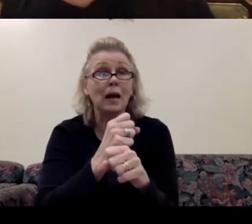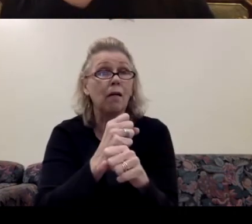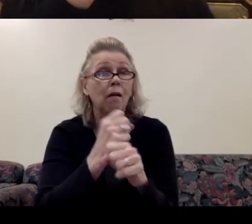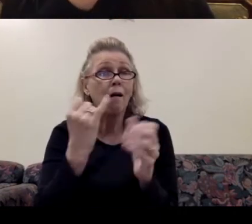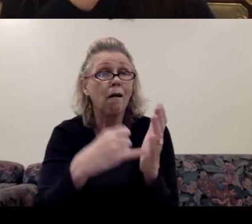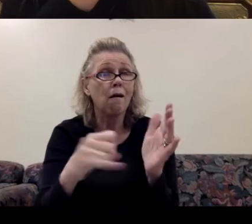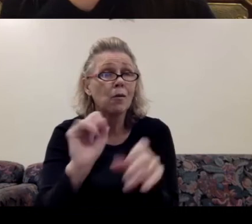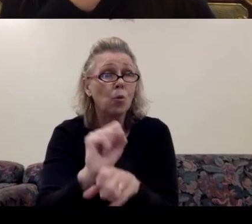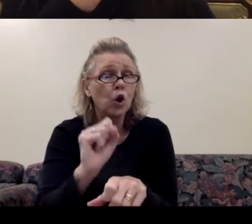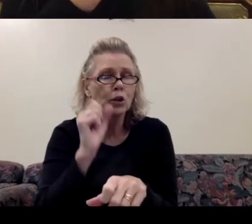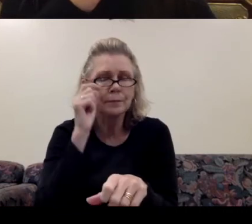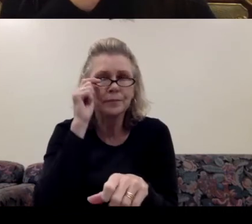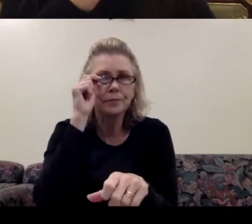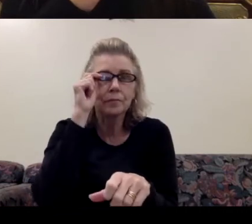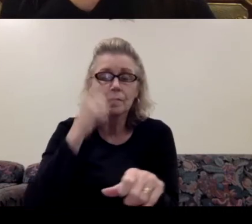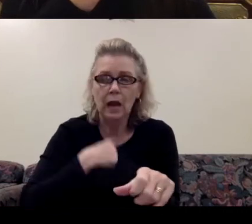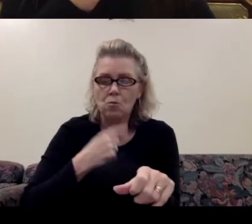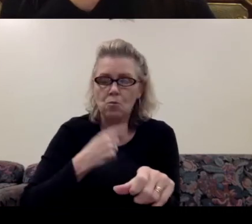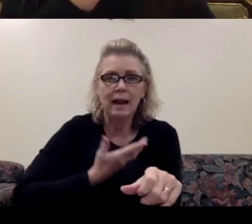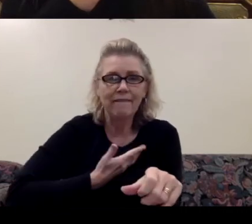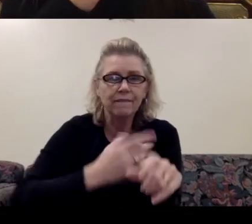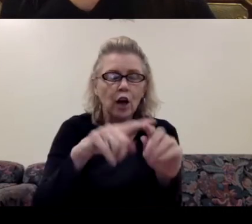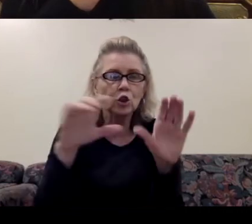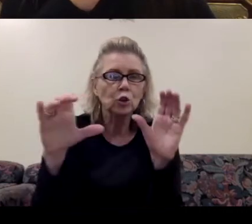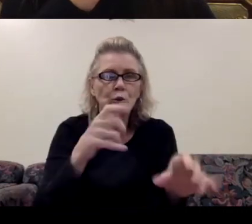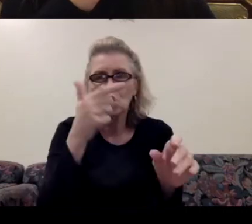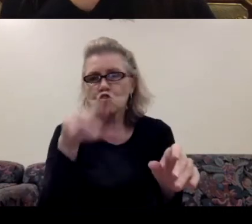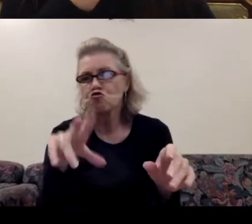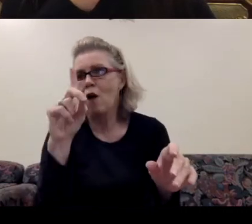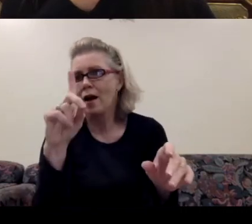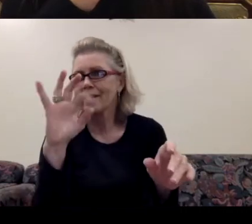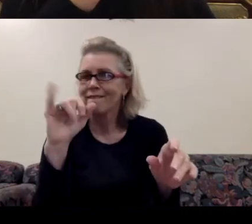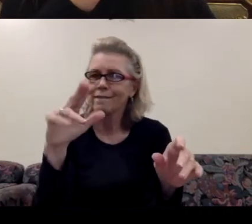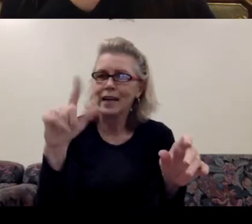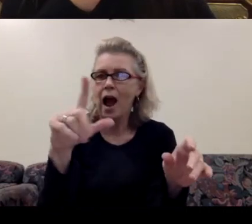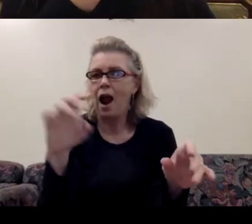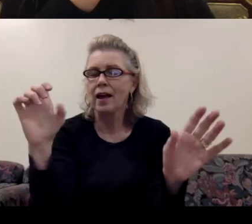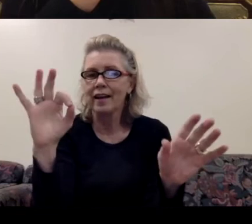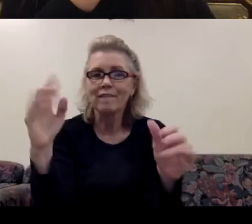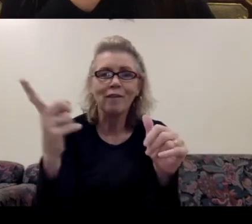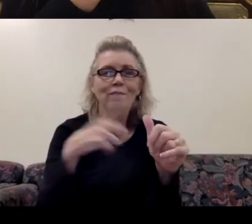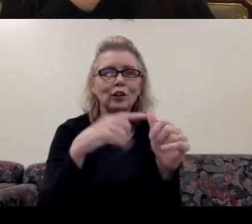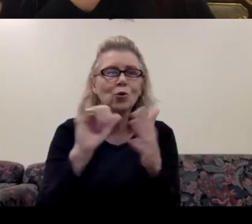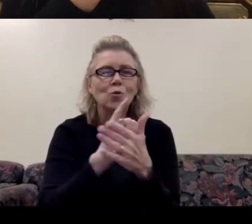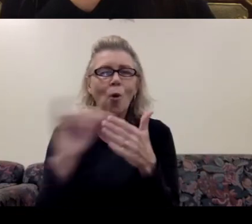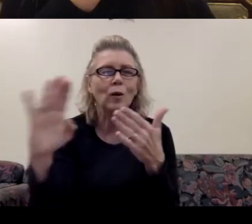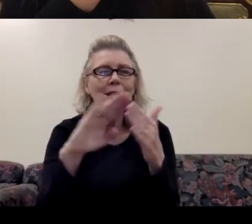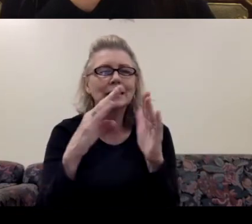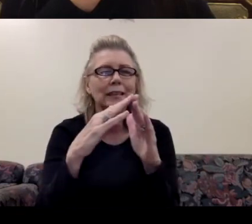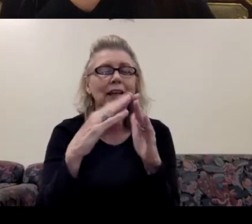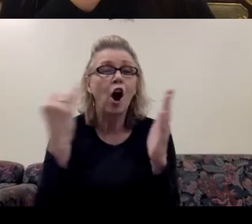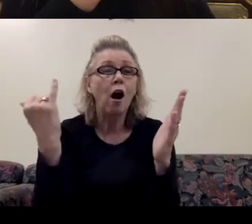I was invited to do the grand finale of the first New York city art parade in